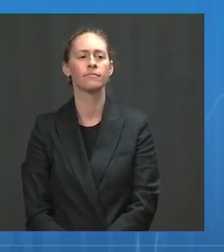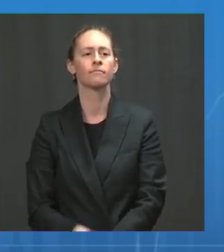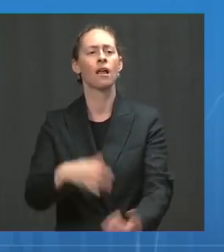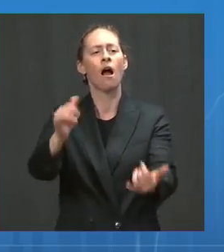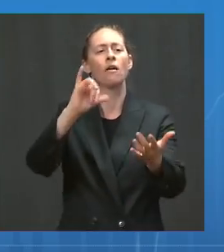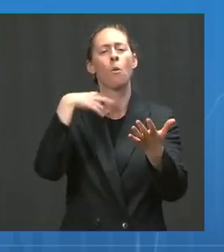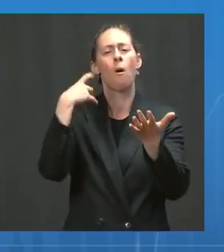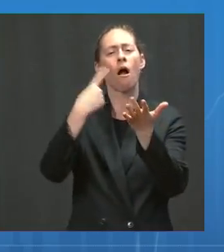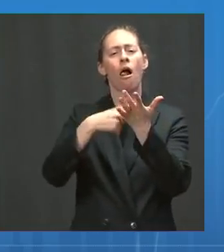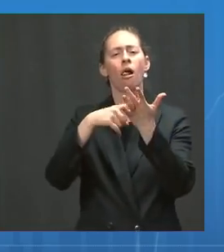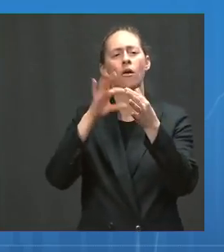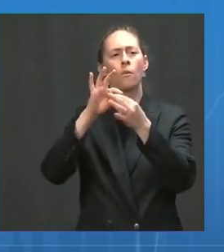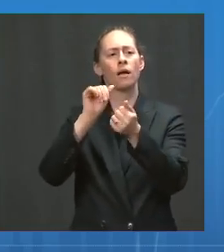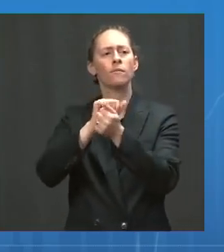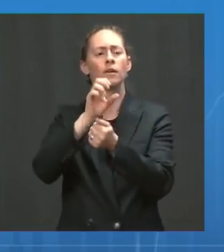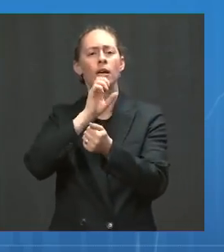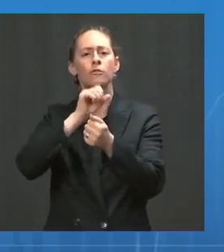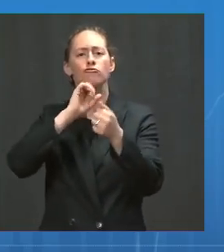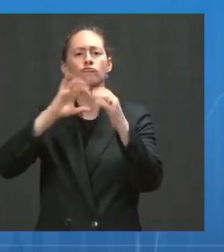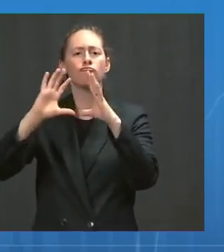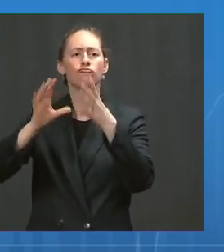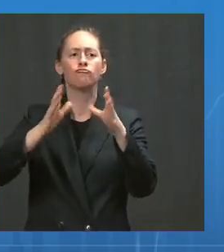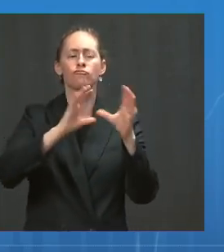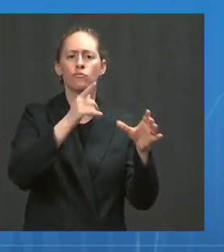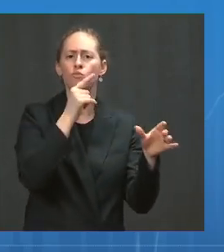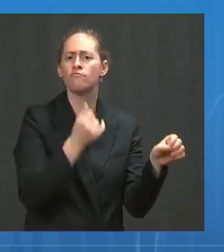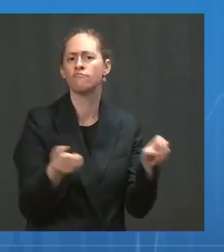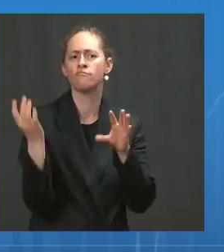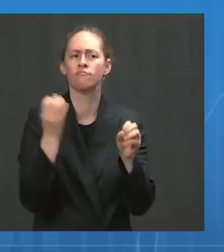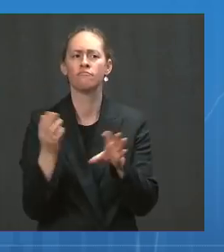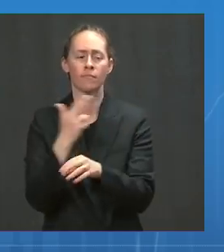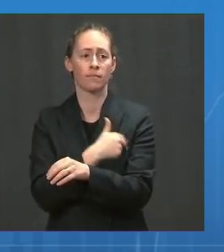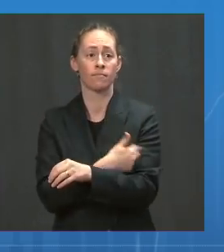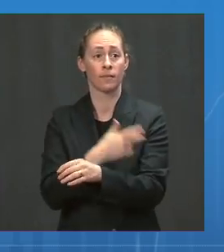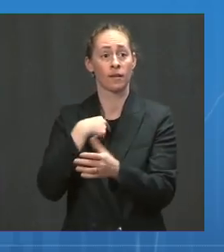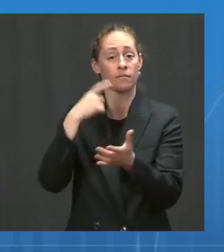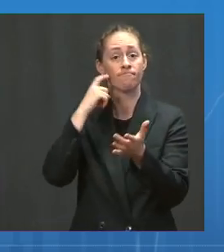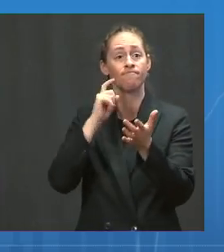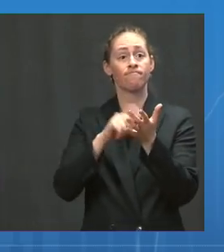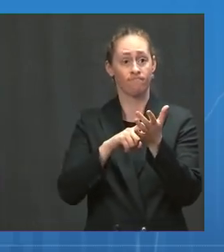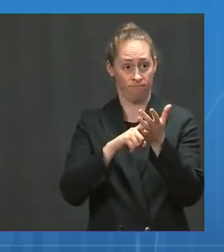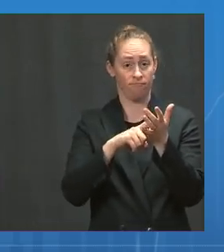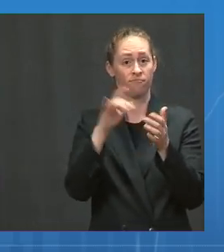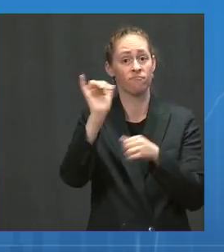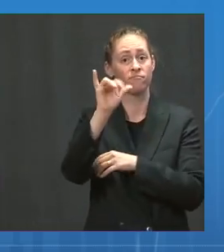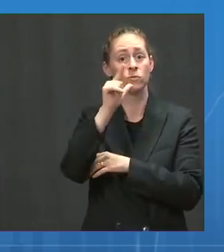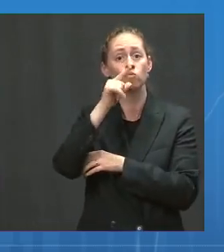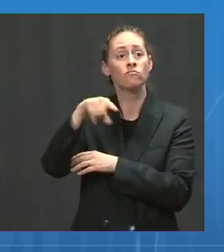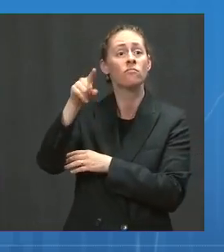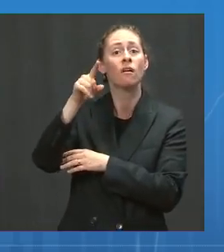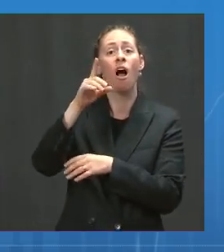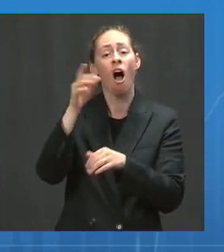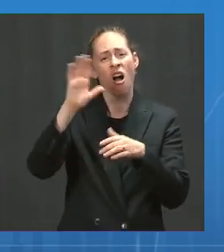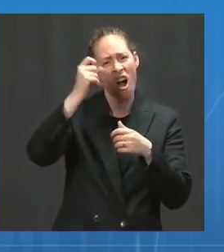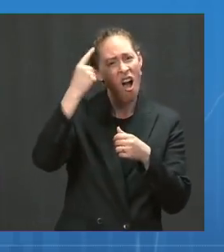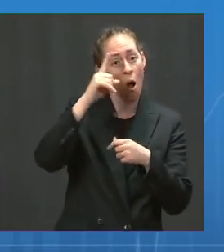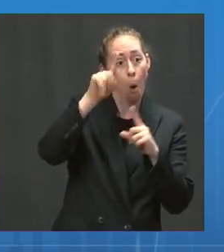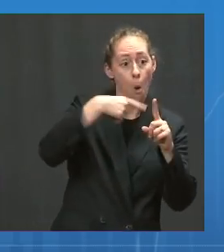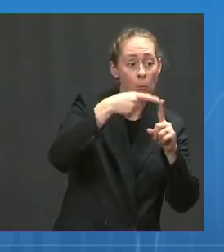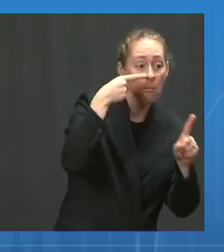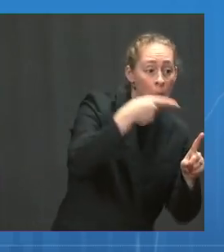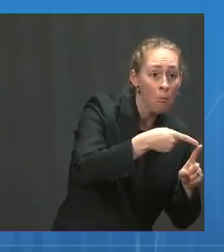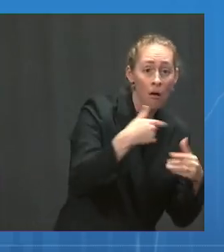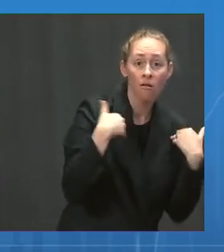people being hospitalized now, we are seeing them go up in all age demographics, exactly, as Dr. Fauci noted, differently for the